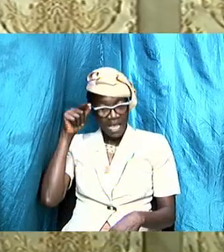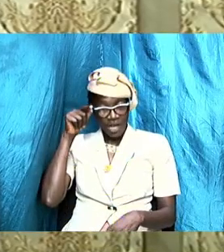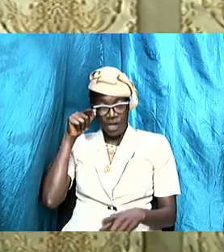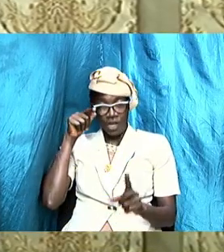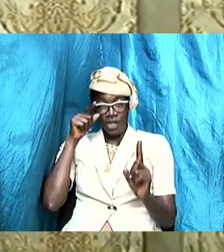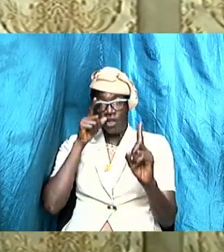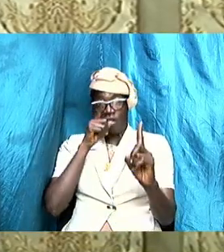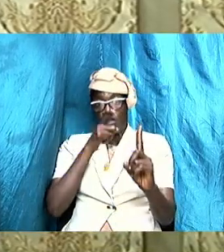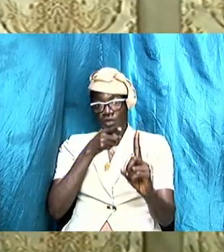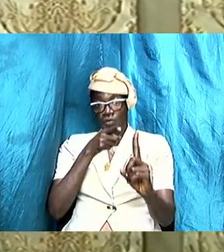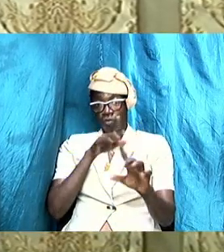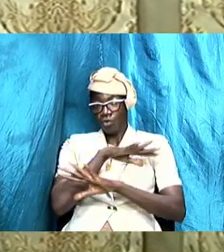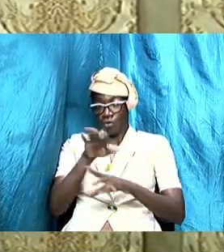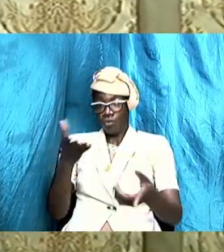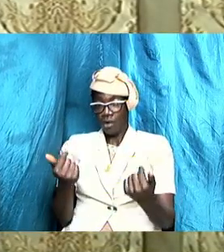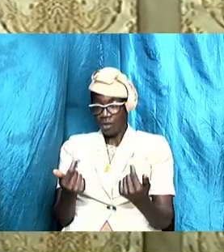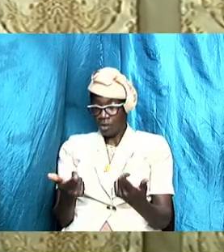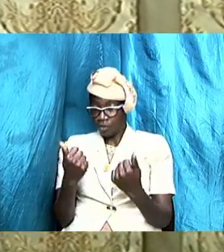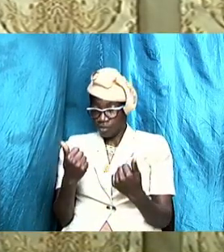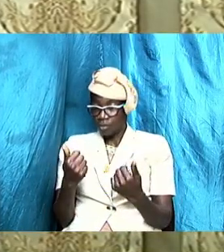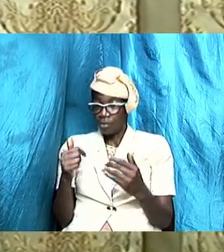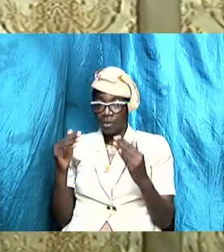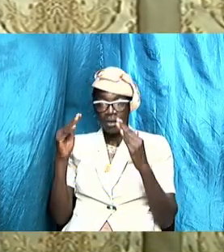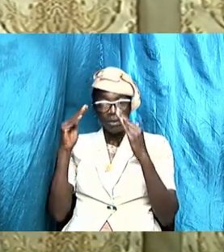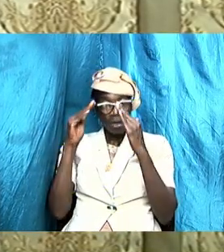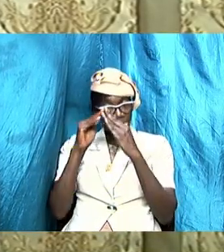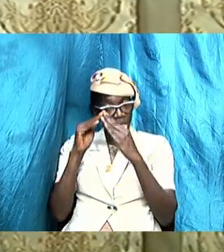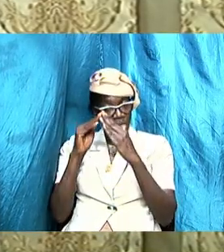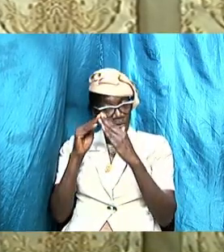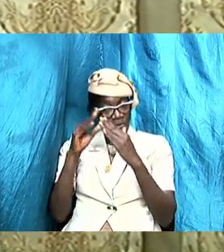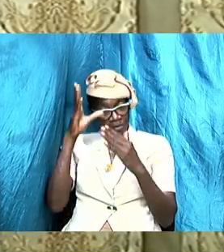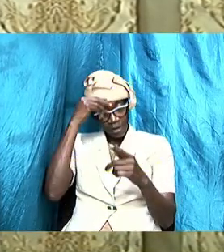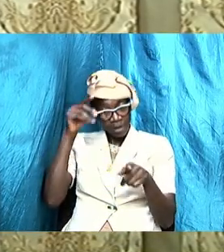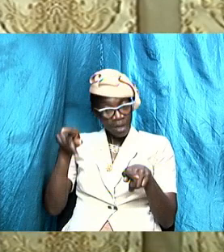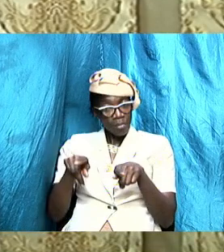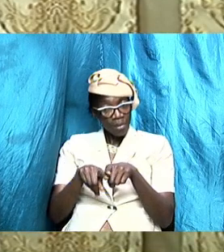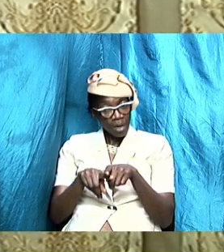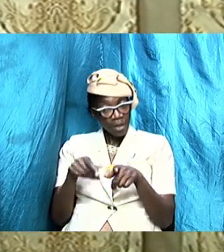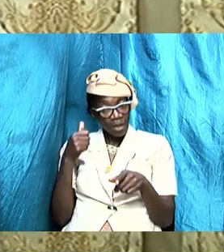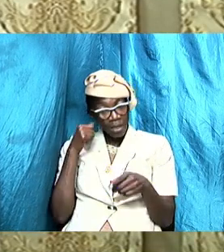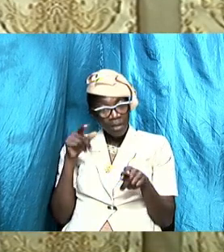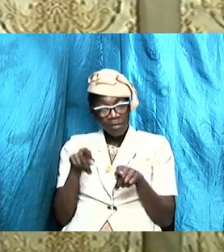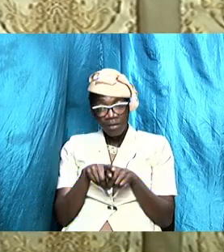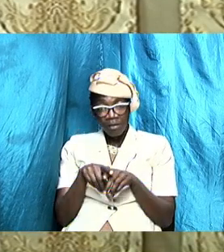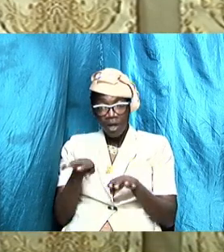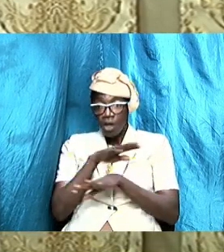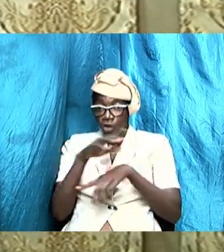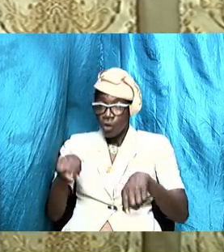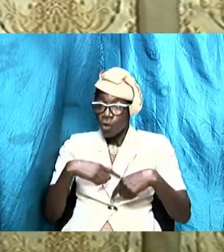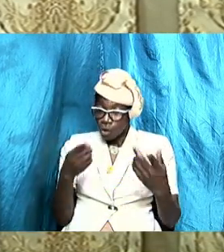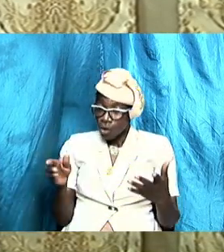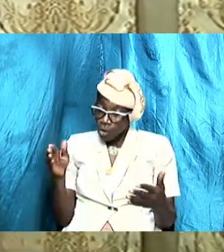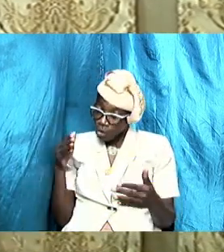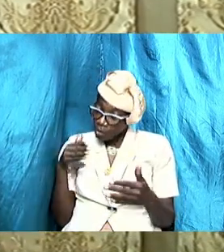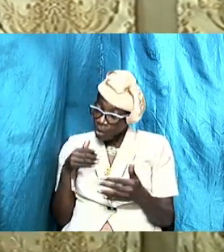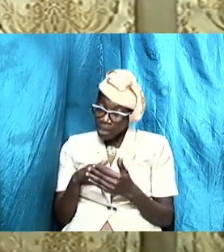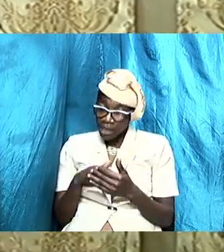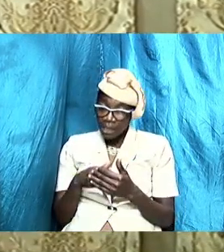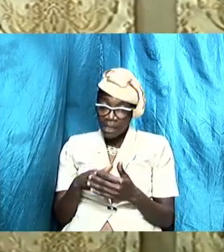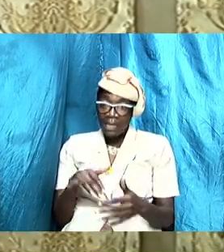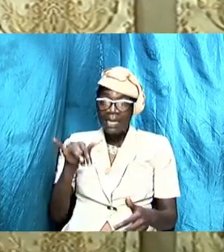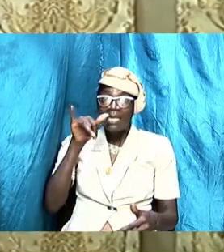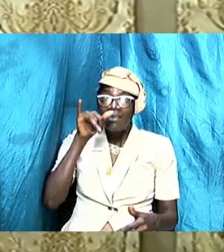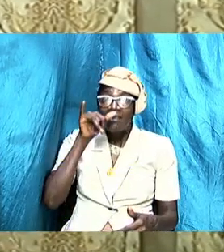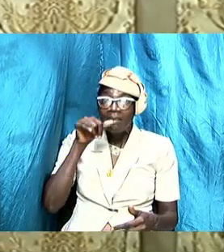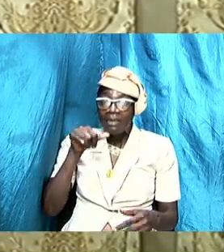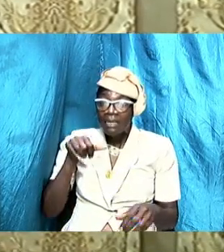want you to come back to the house brother sister don't go back stick to